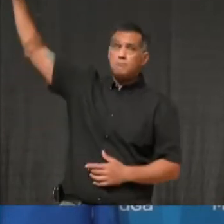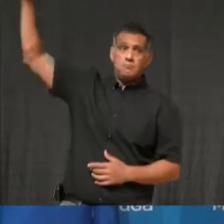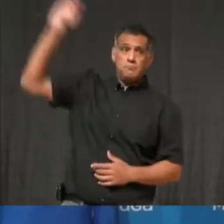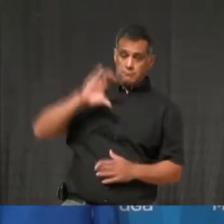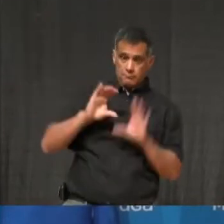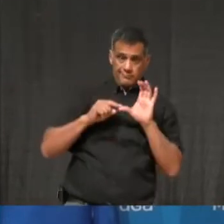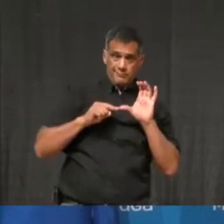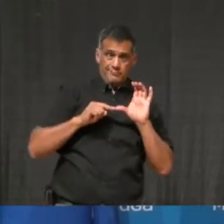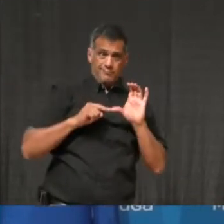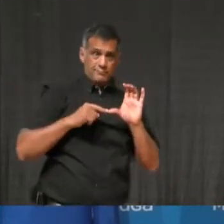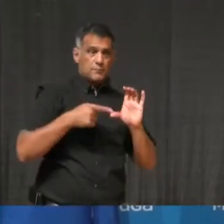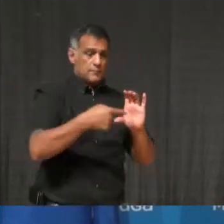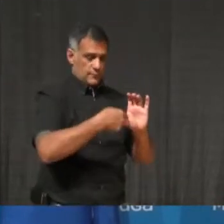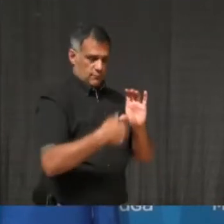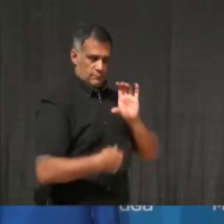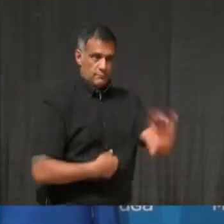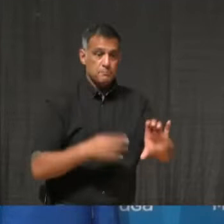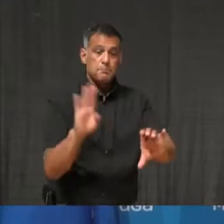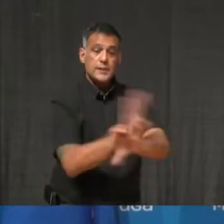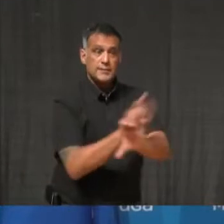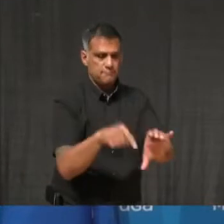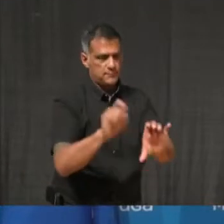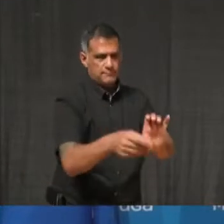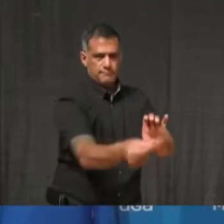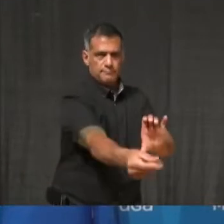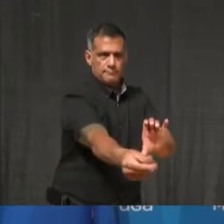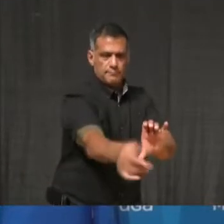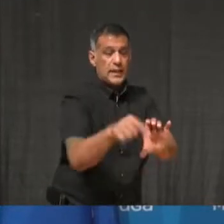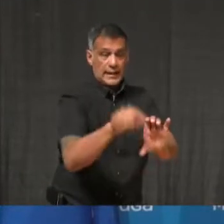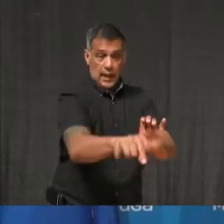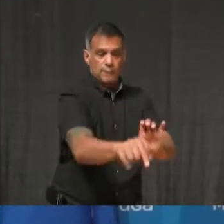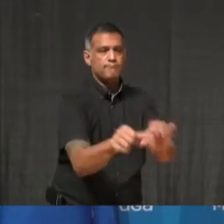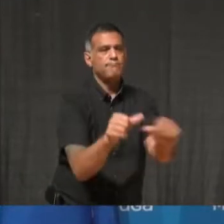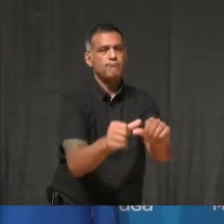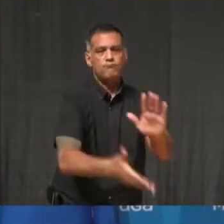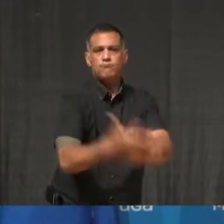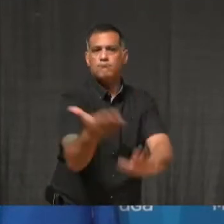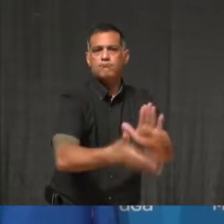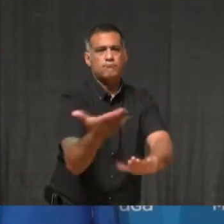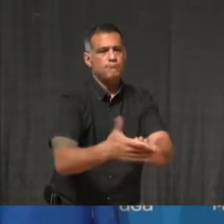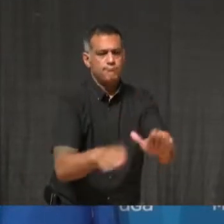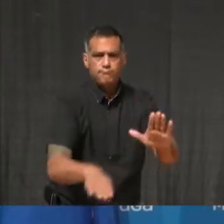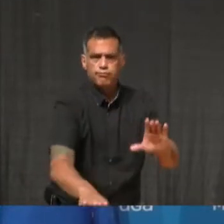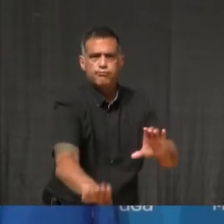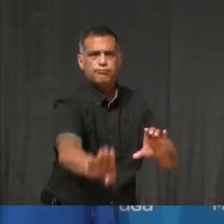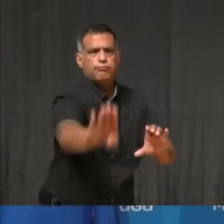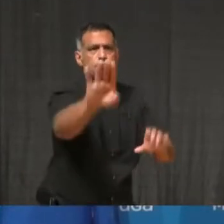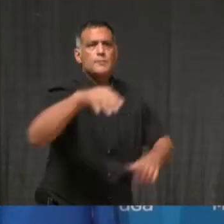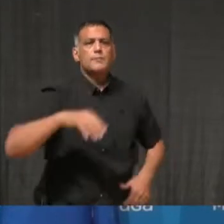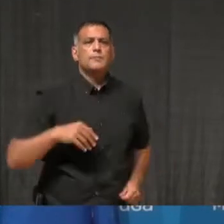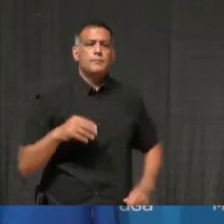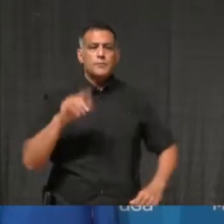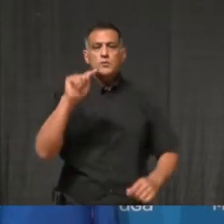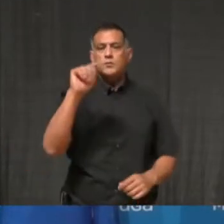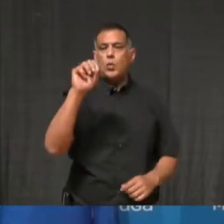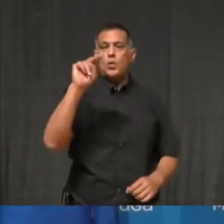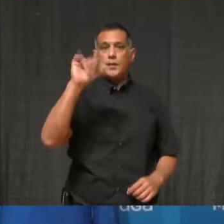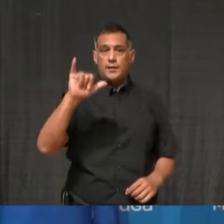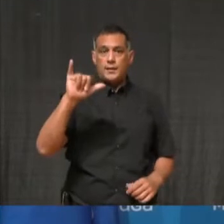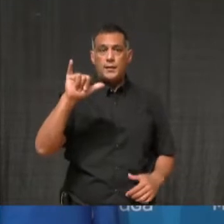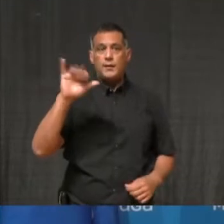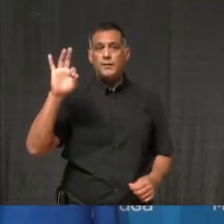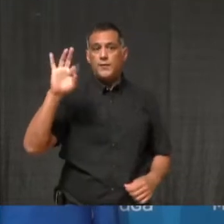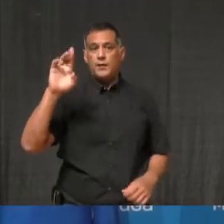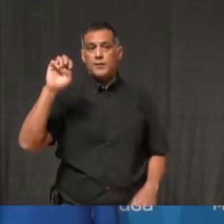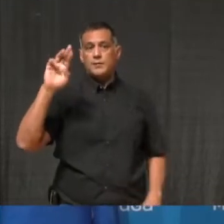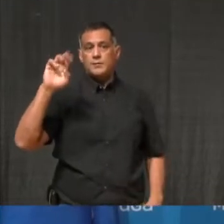not only to survive, but to thrive. Today, along with Tony Frankfurter, our Chair of Tourism in Mississauga, I